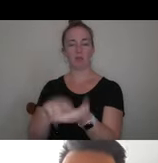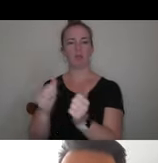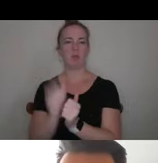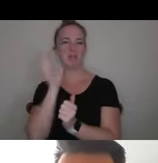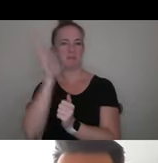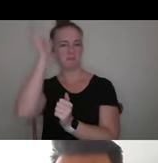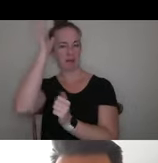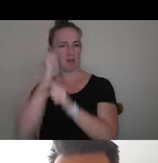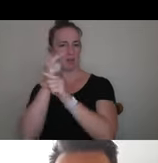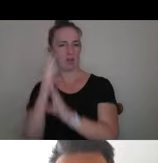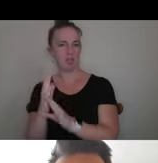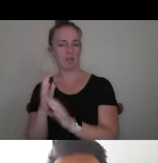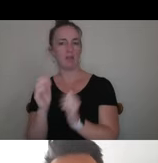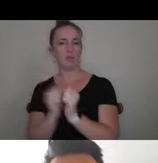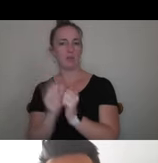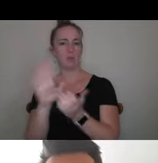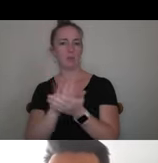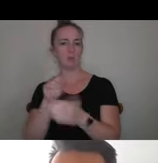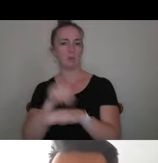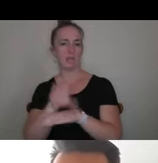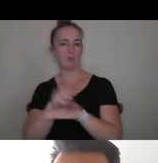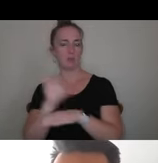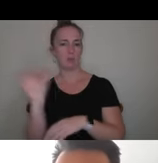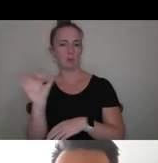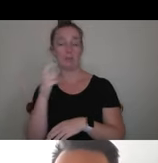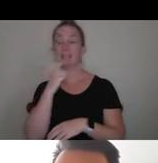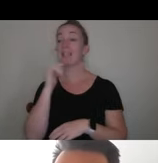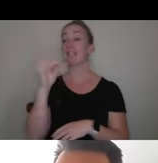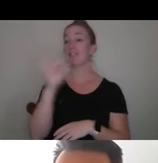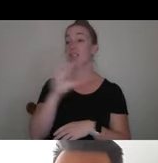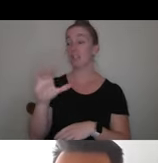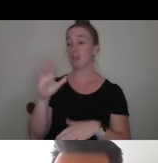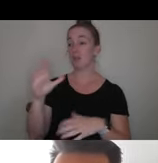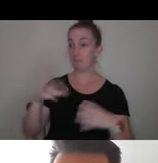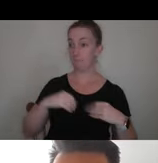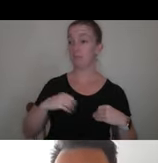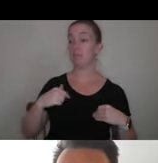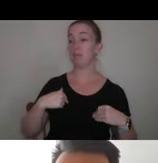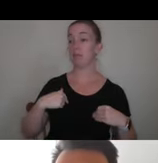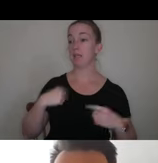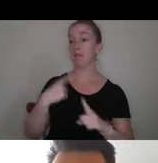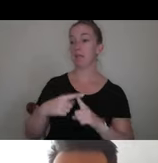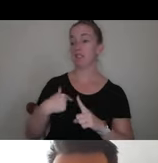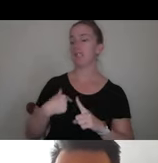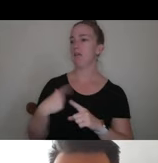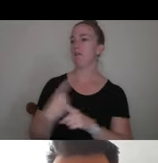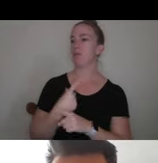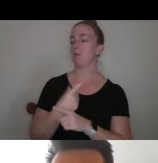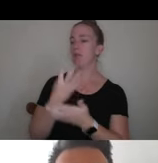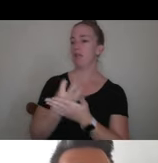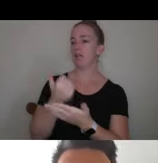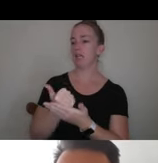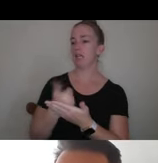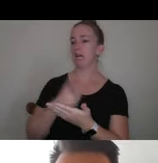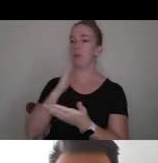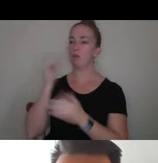and your school counselor that says, if Center admits me and I have a feasible financial aid package, I will attend Center.